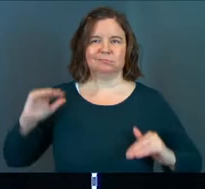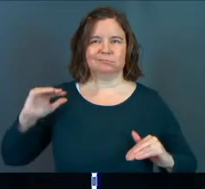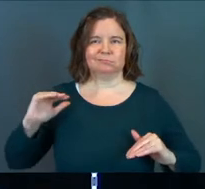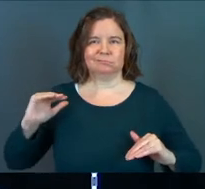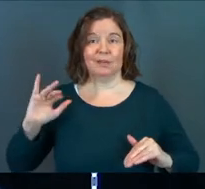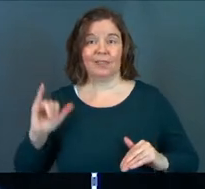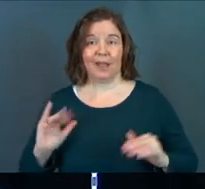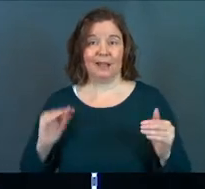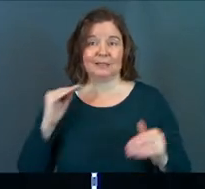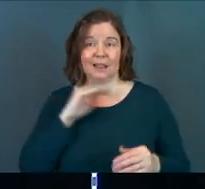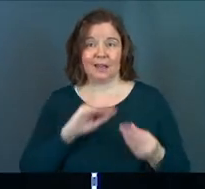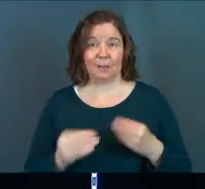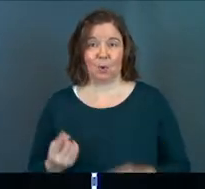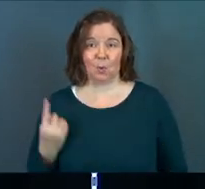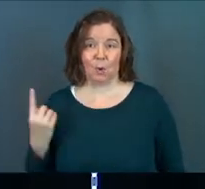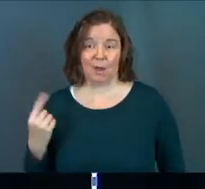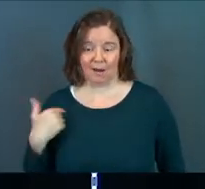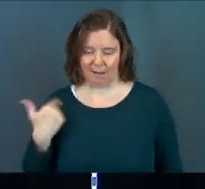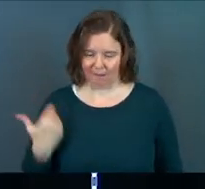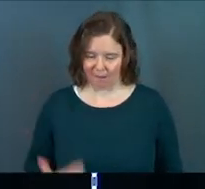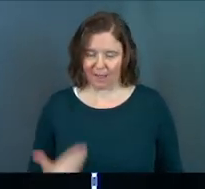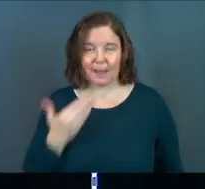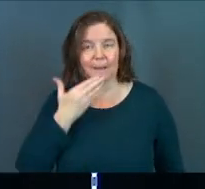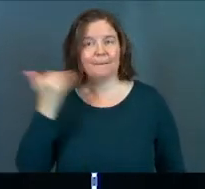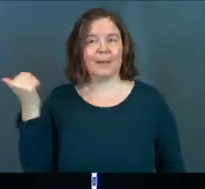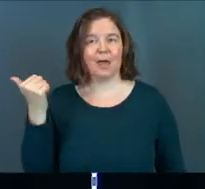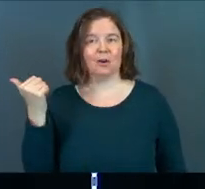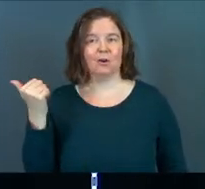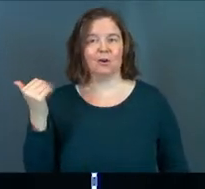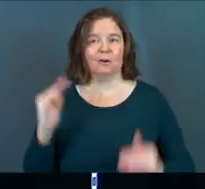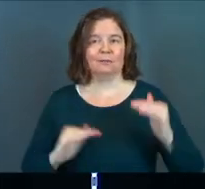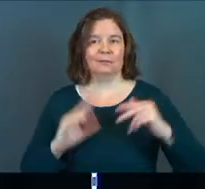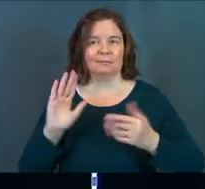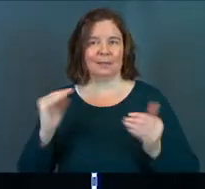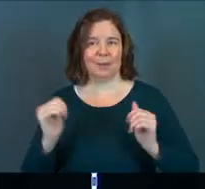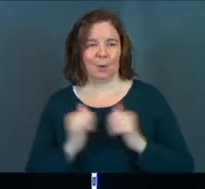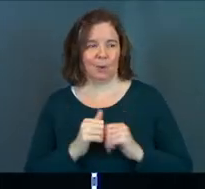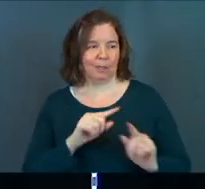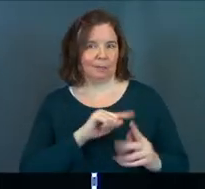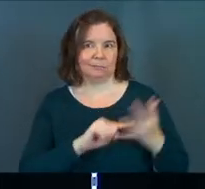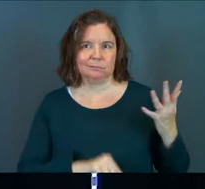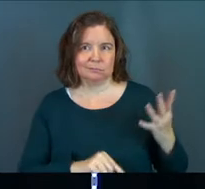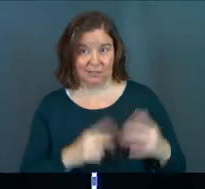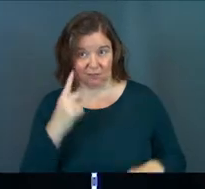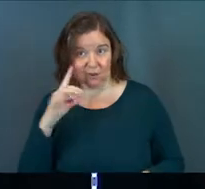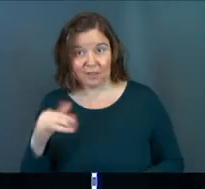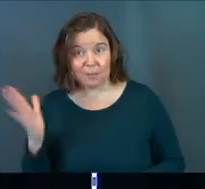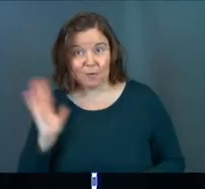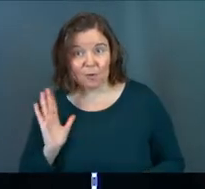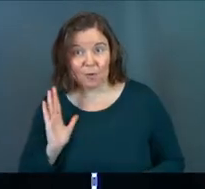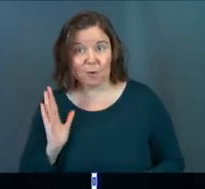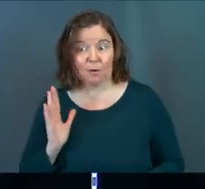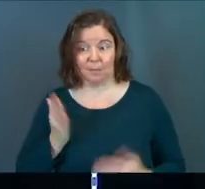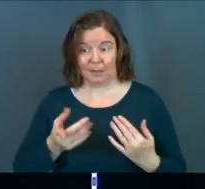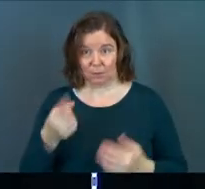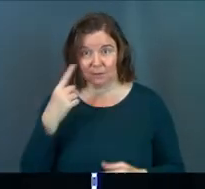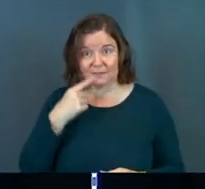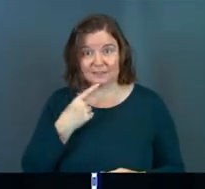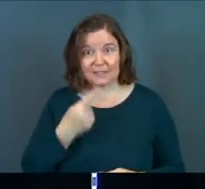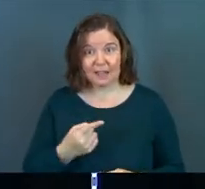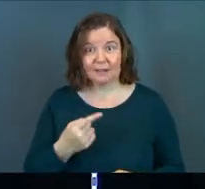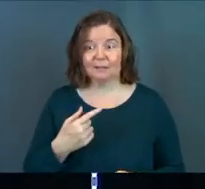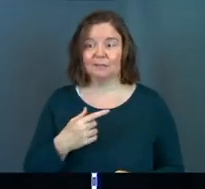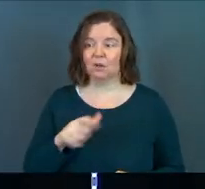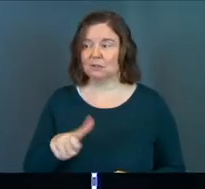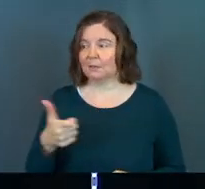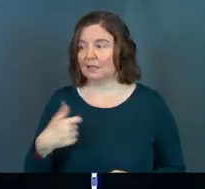That's lie number one. I am better than. Have you ever heard that before? Maybe you said it. Maybe somebody